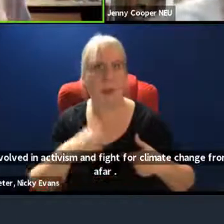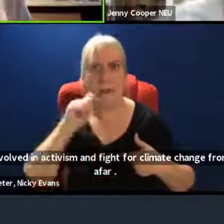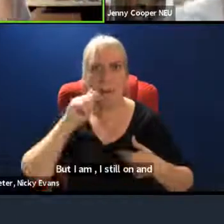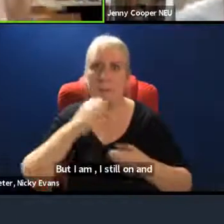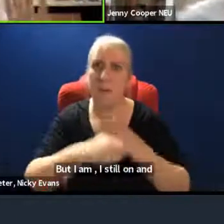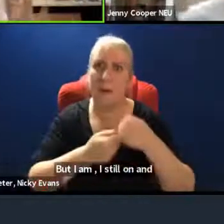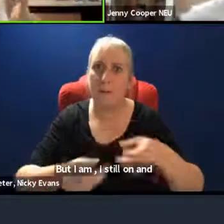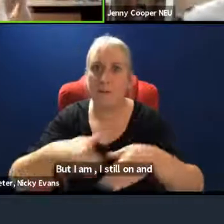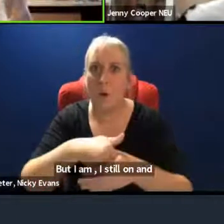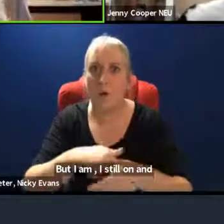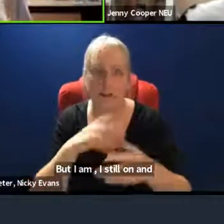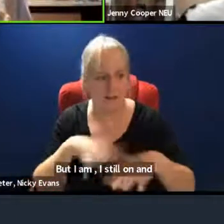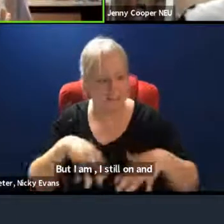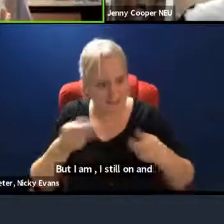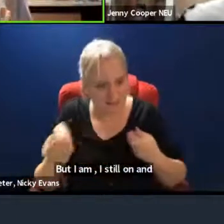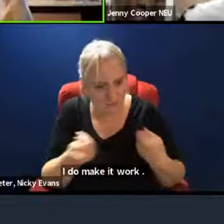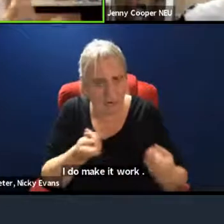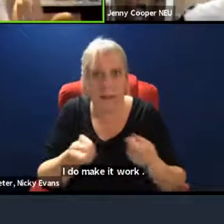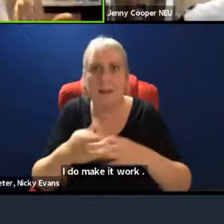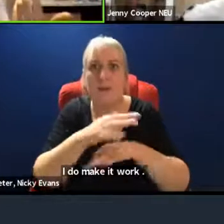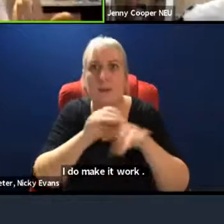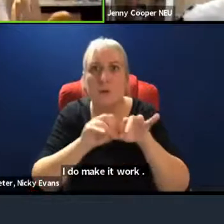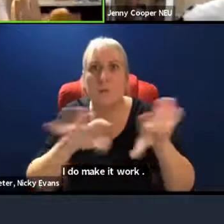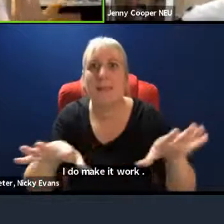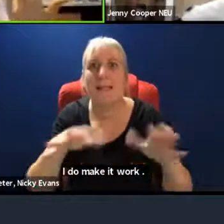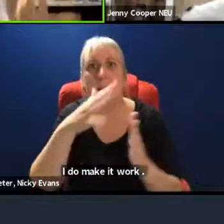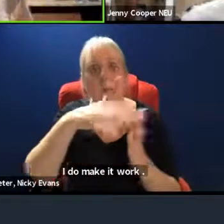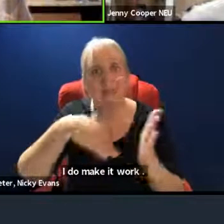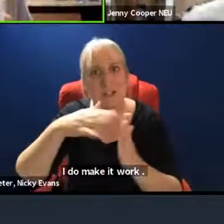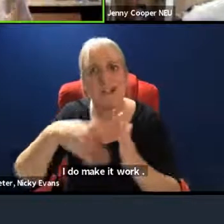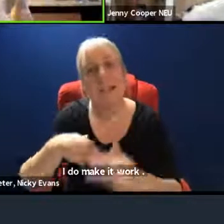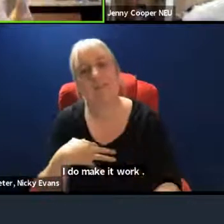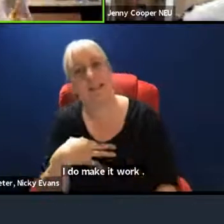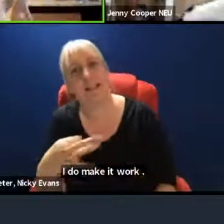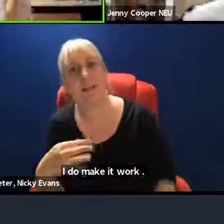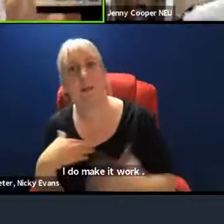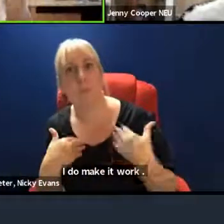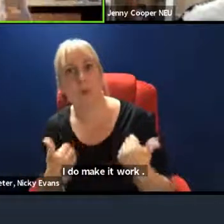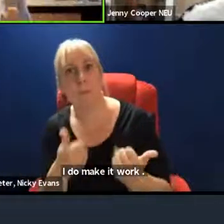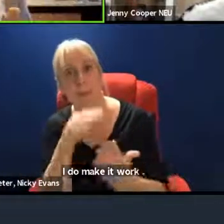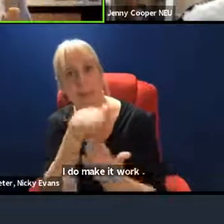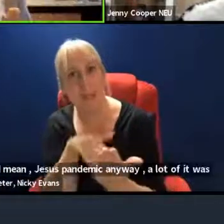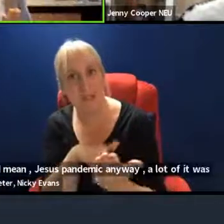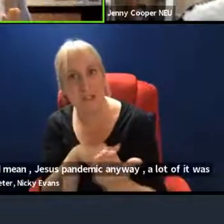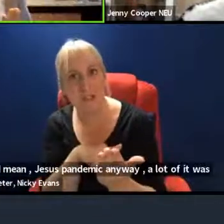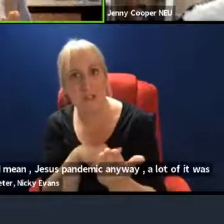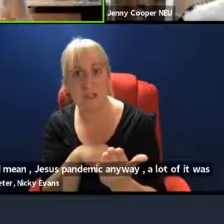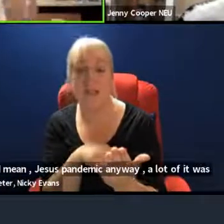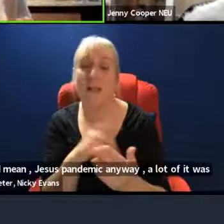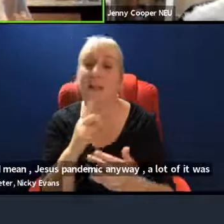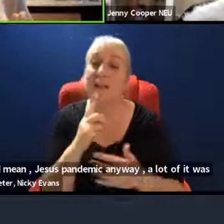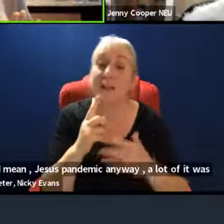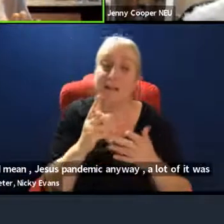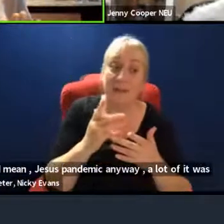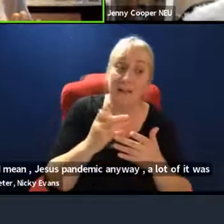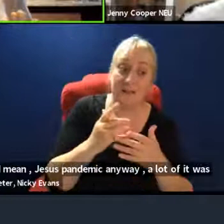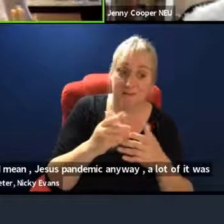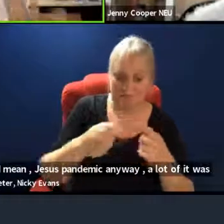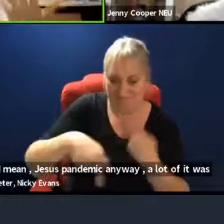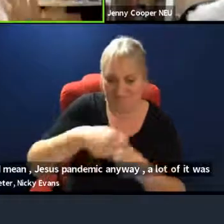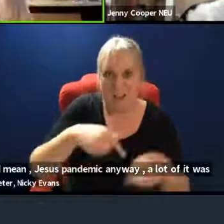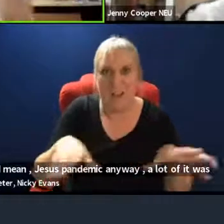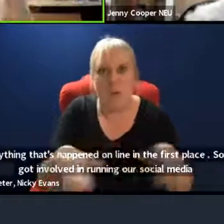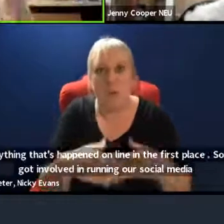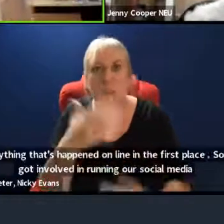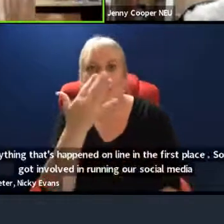social media pages and volunteer wellbeing team. But there's also a lot of other things because I'm sure as you can imagine, as a group of teenagers,